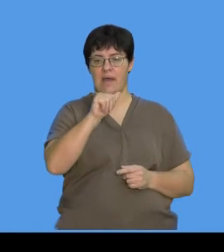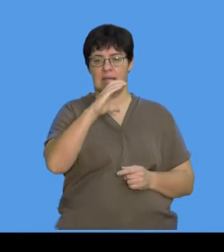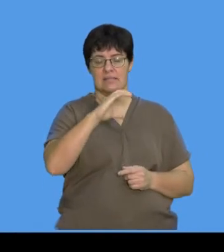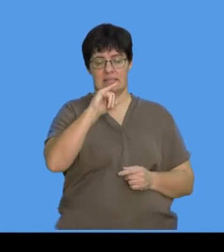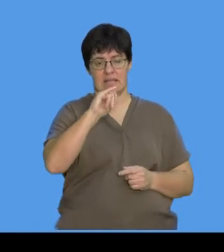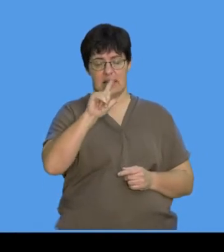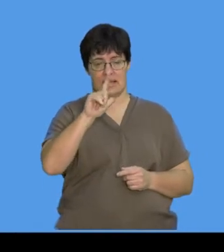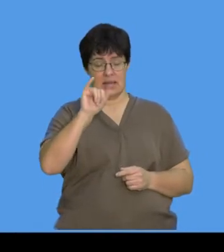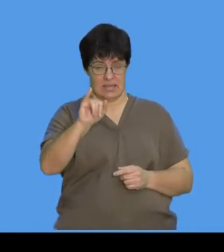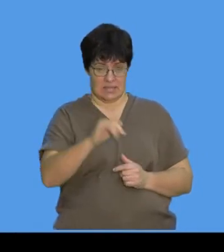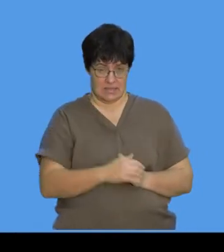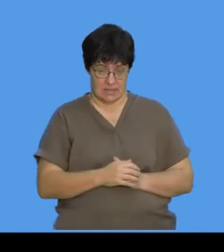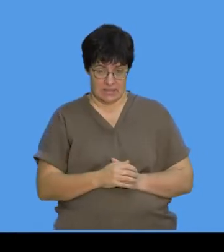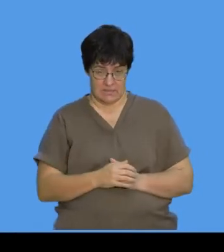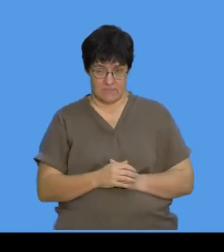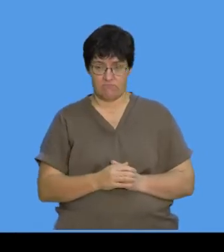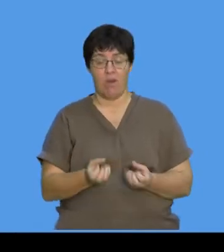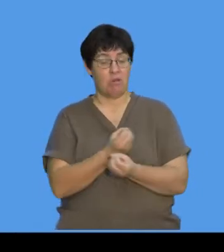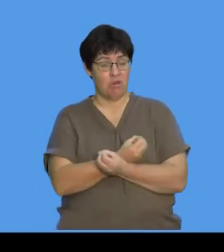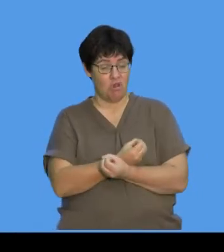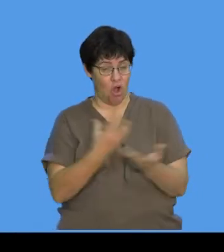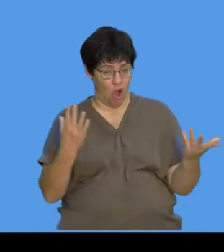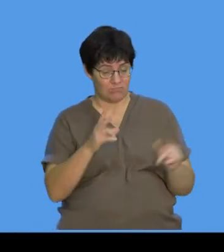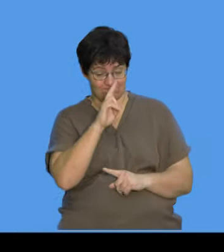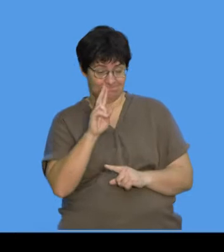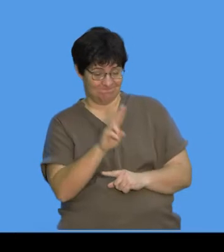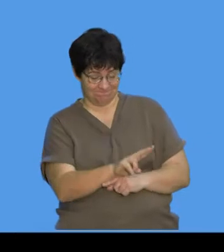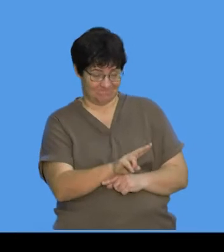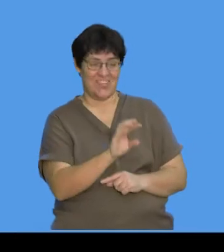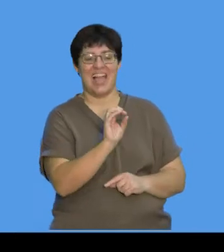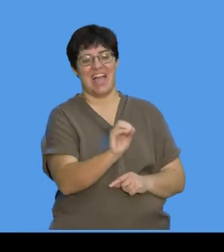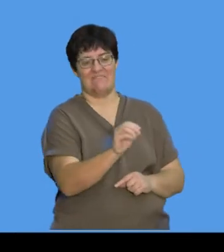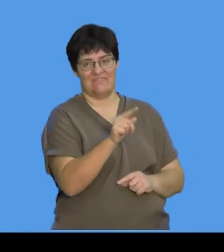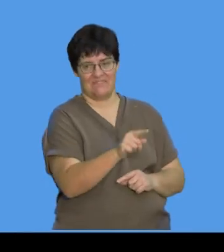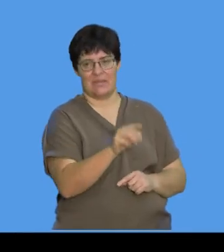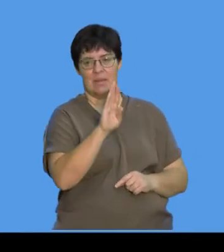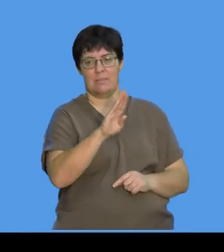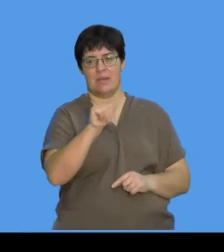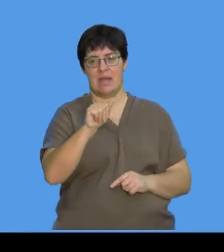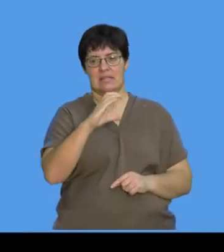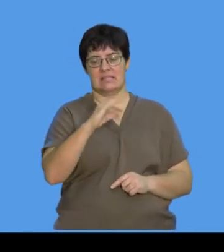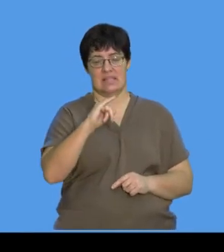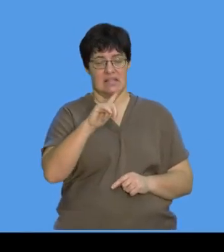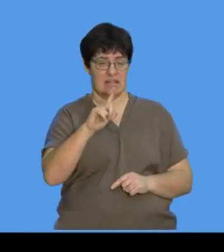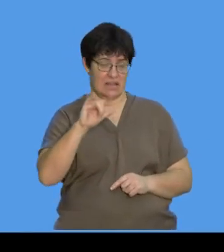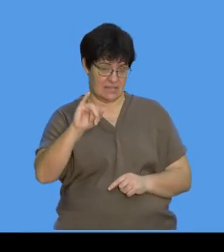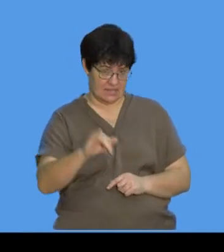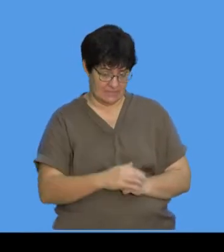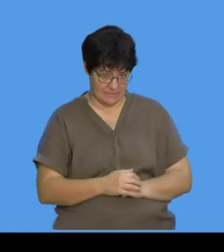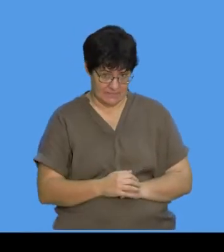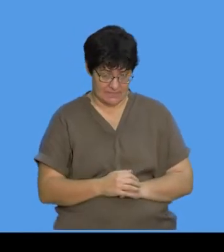bacillus, and you're going to see a lot of the bacteria that we're going to look at today are bacillus cells.